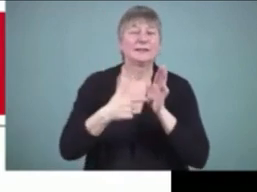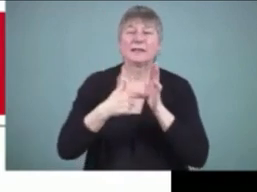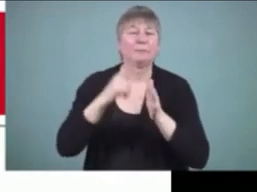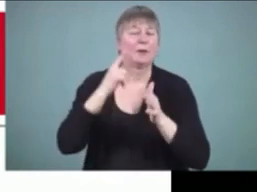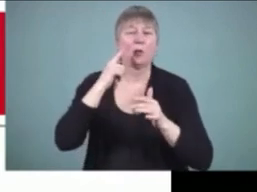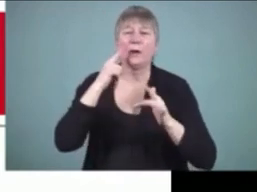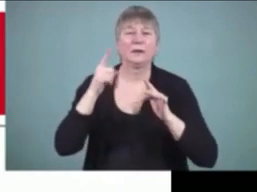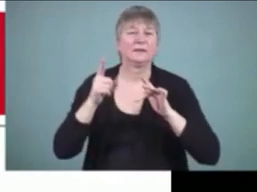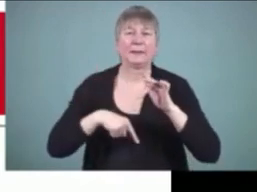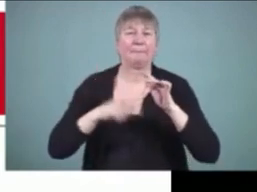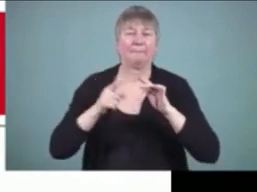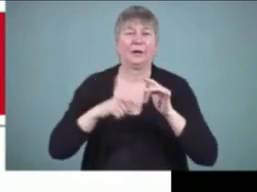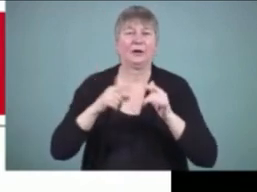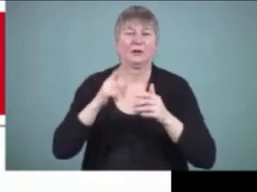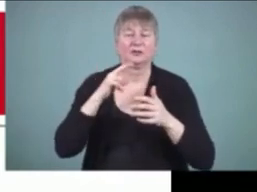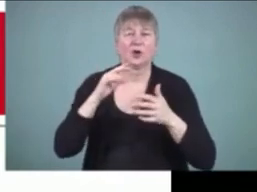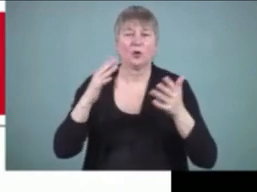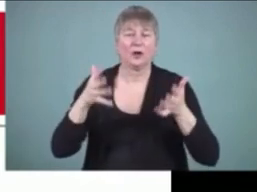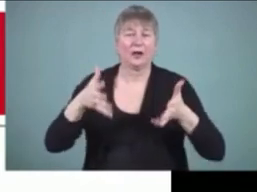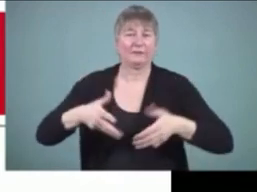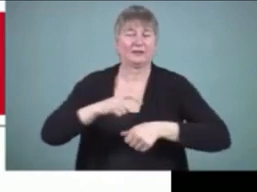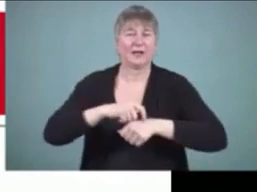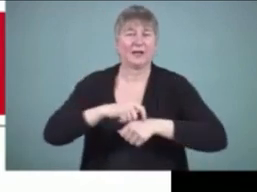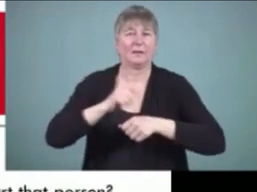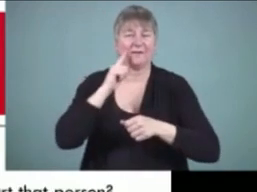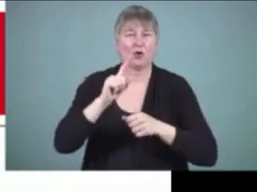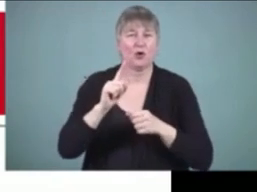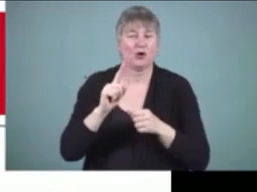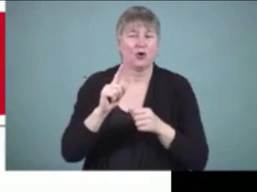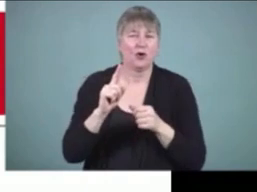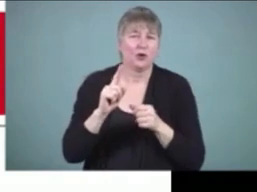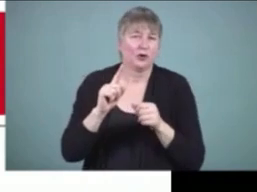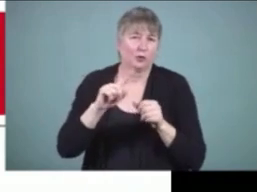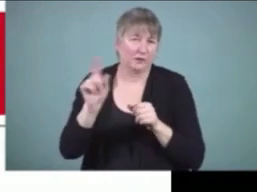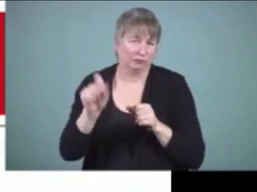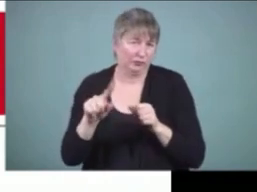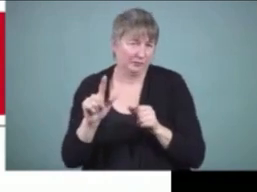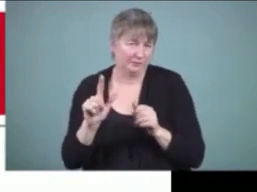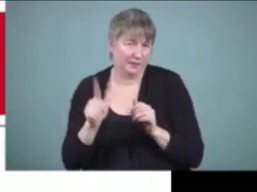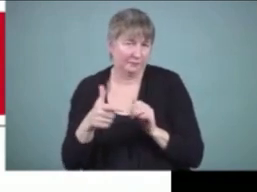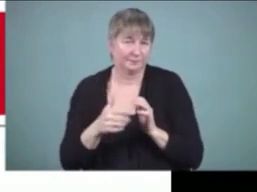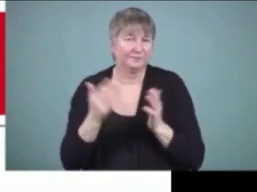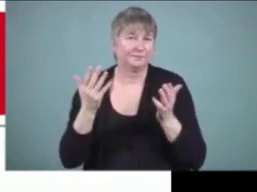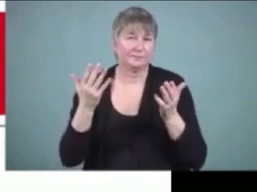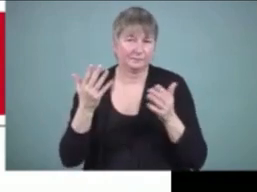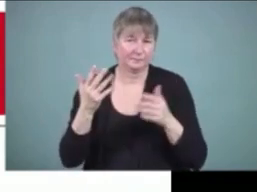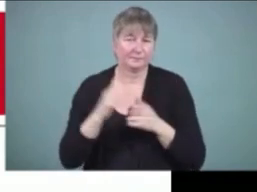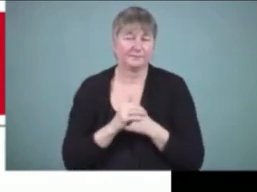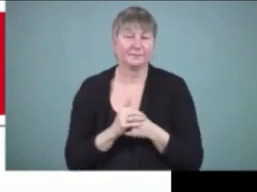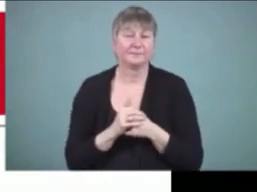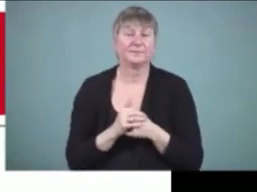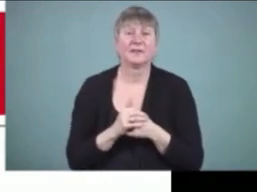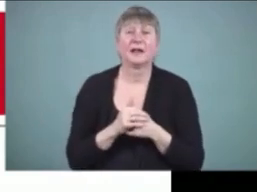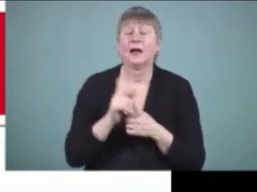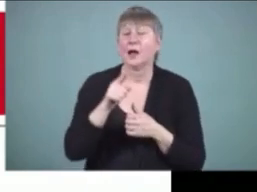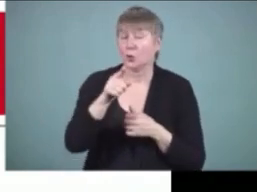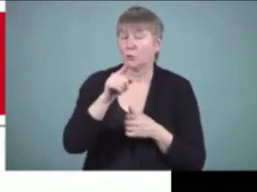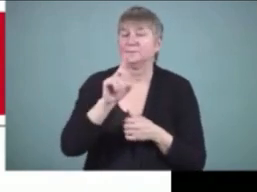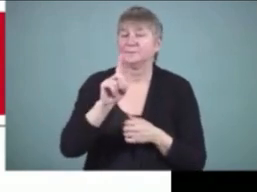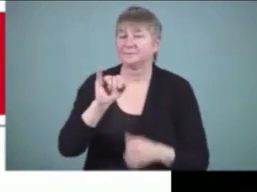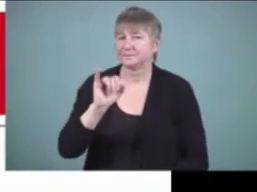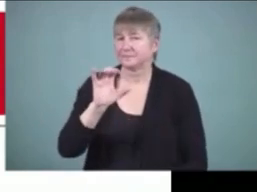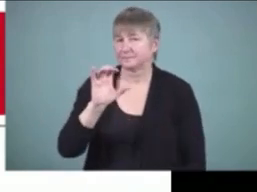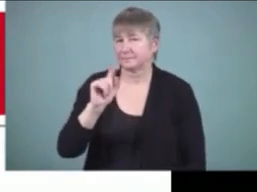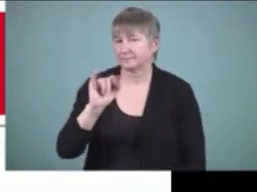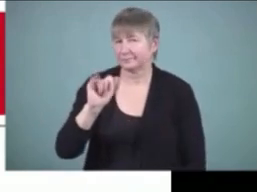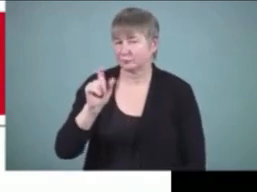just so that we have enough time for our q a so could we go past this slide this the next slide dictation i wanted to make sure